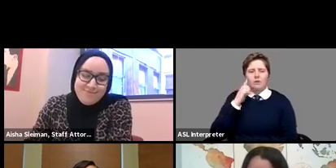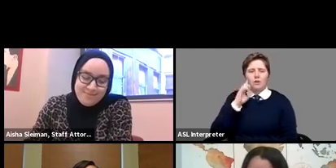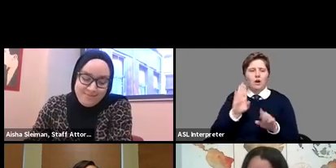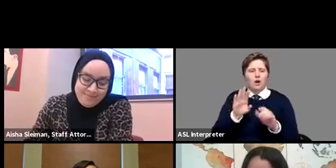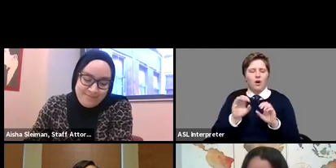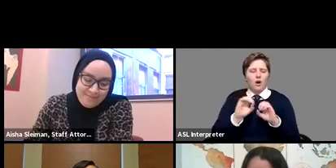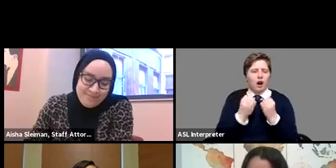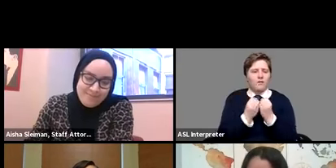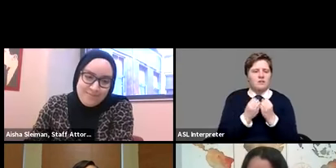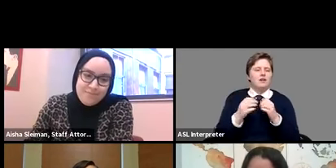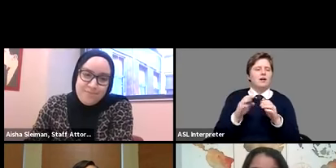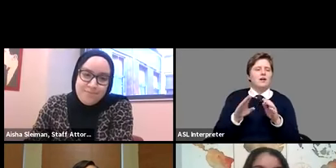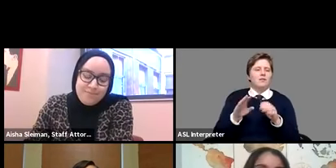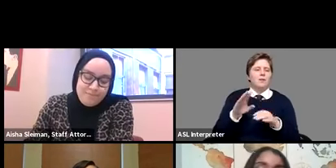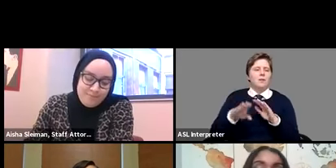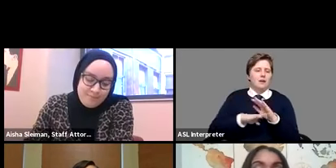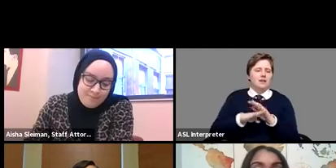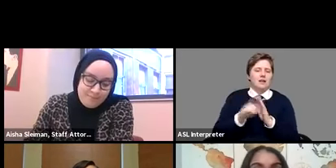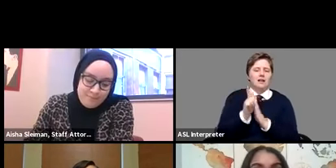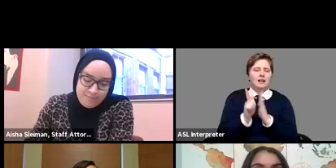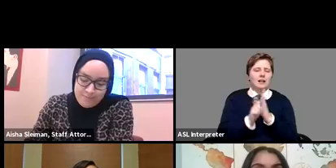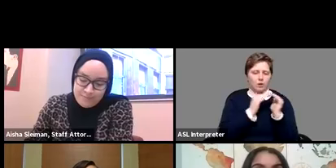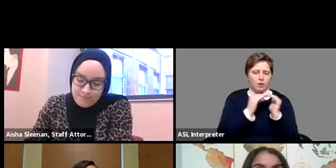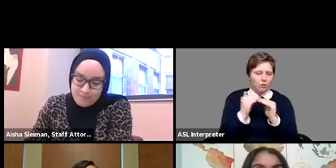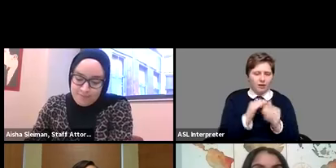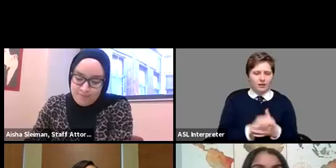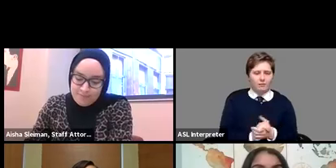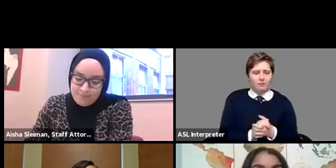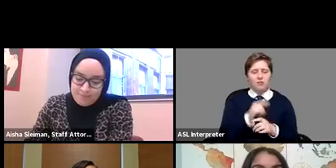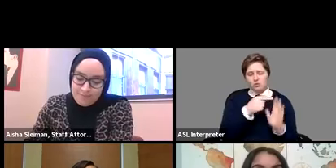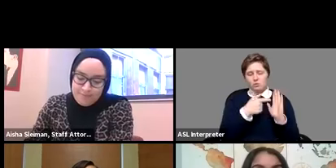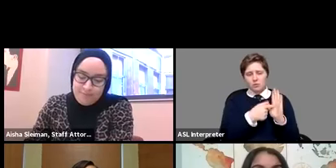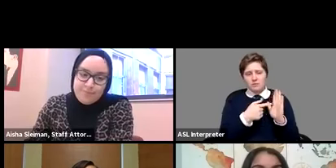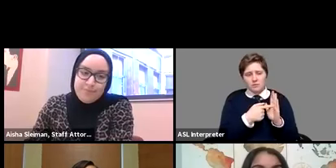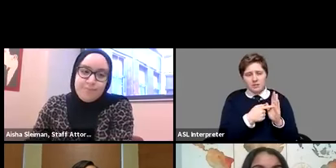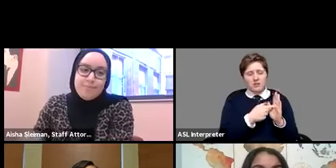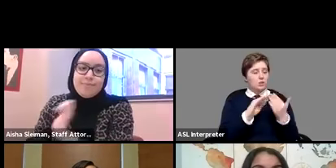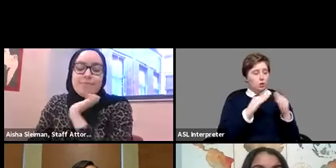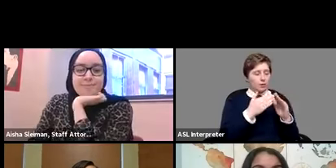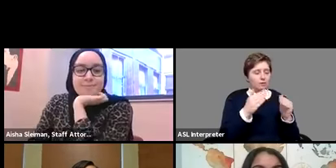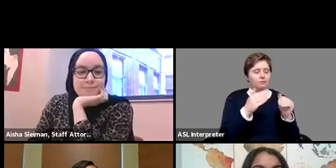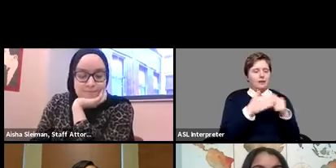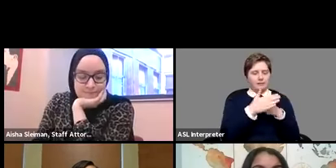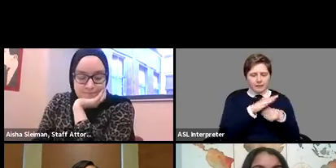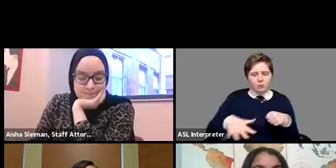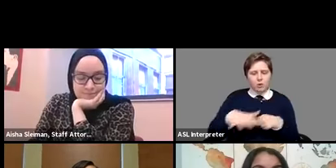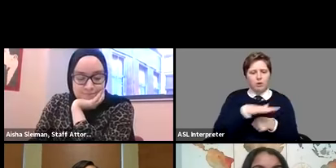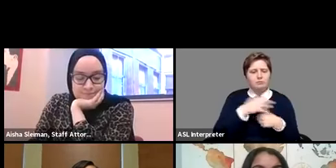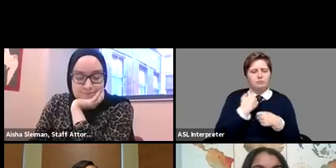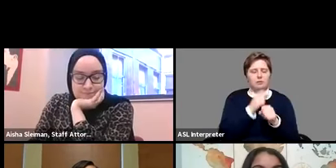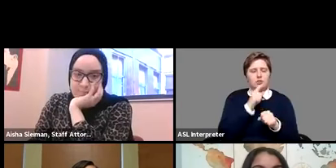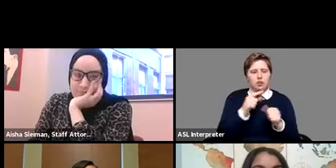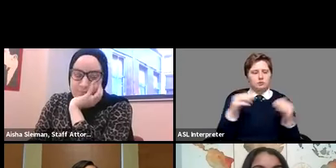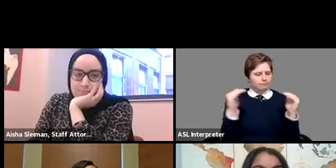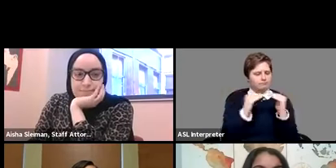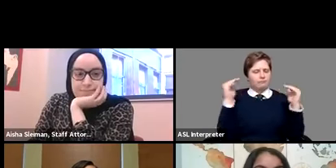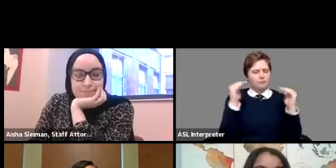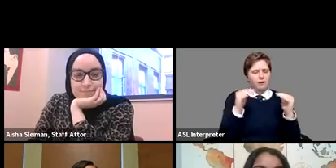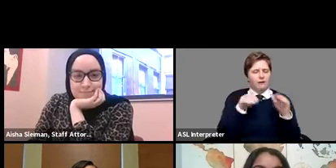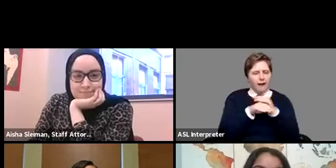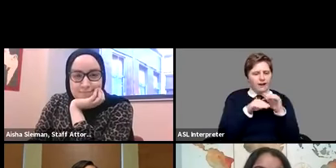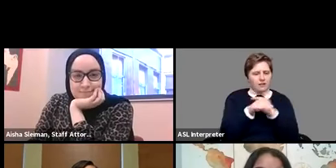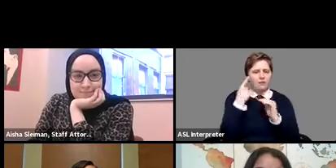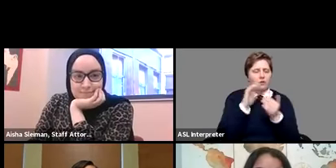basic legal equality she represents the community and neighborhood to ensure that equitable access to